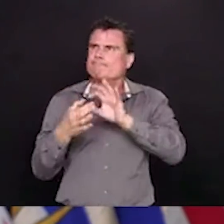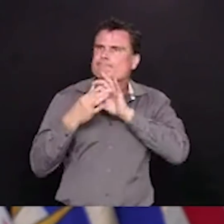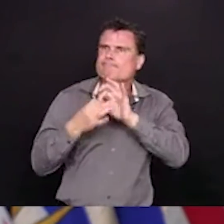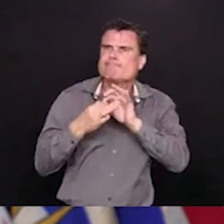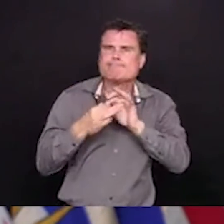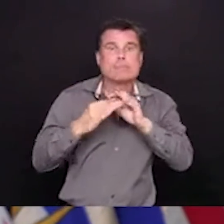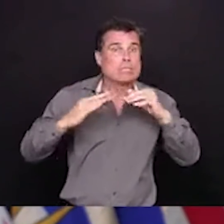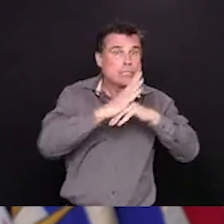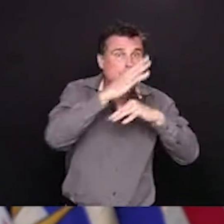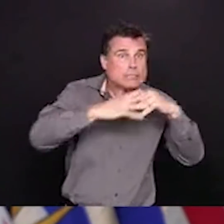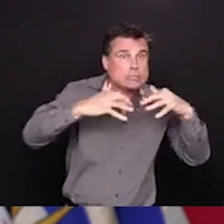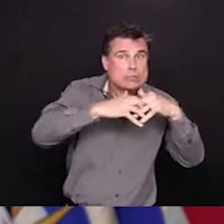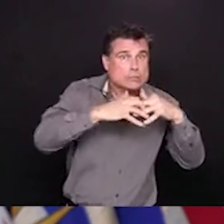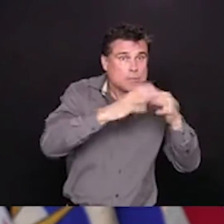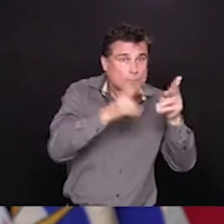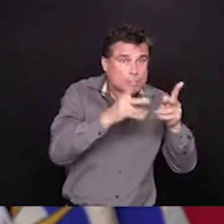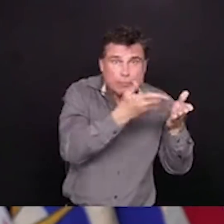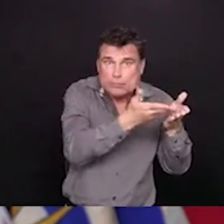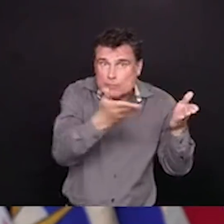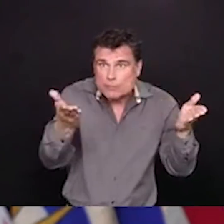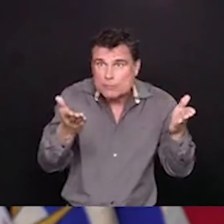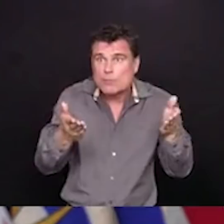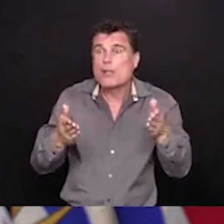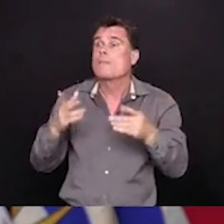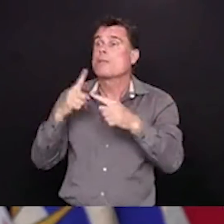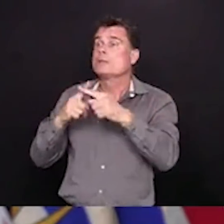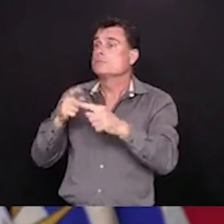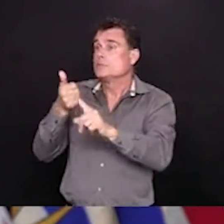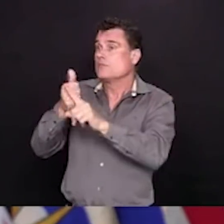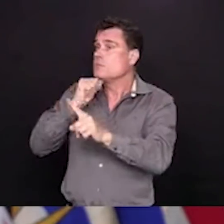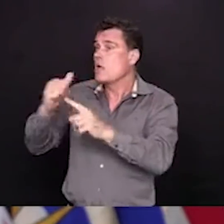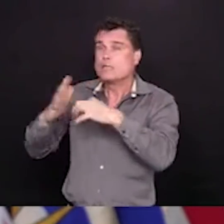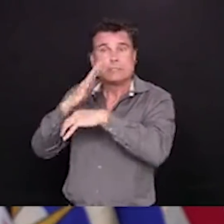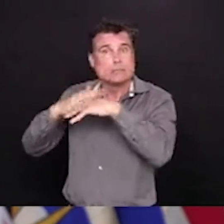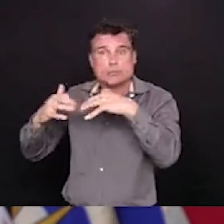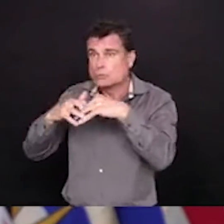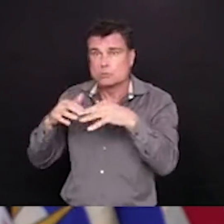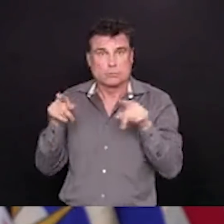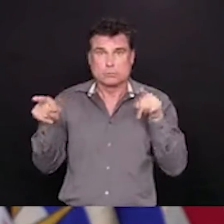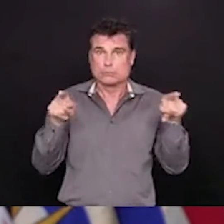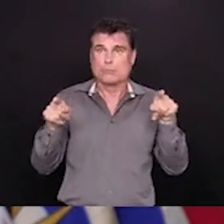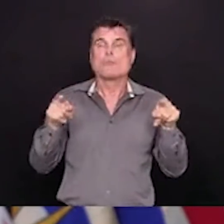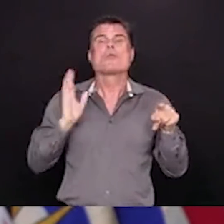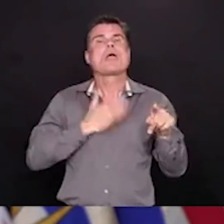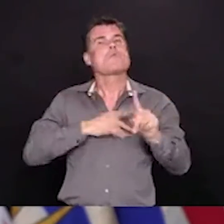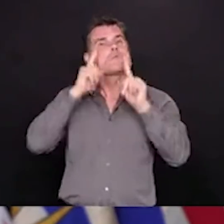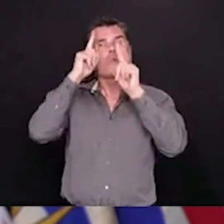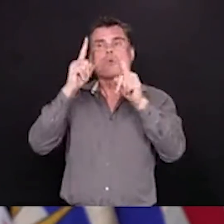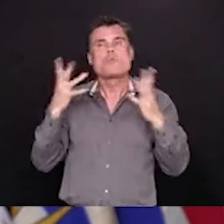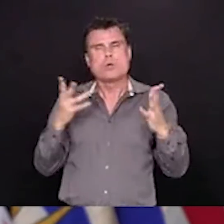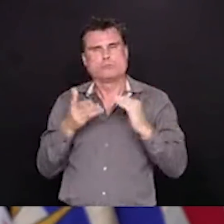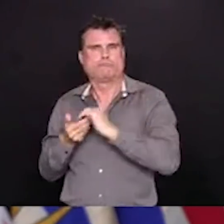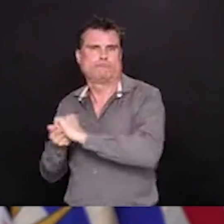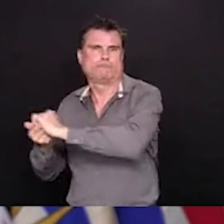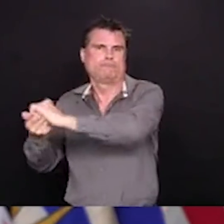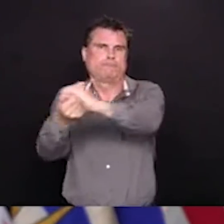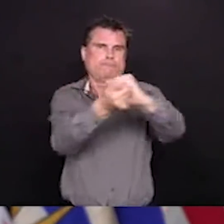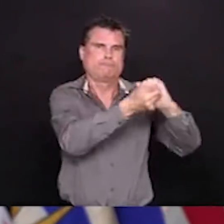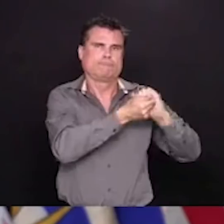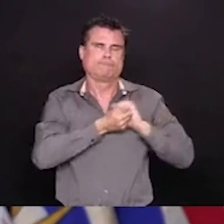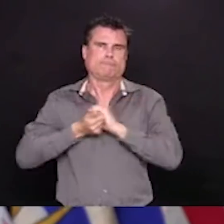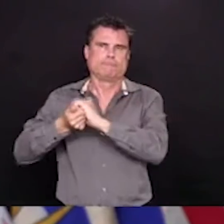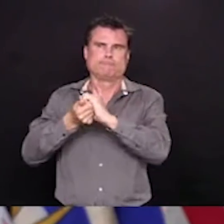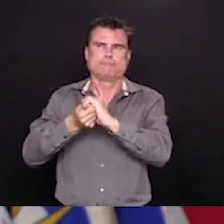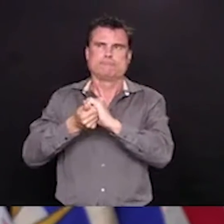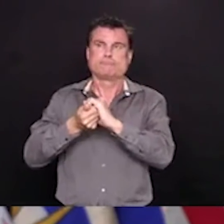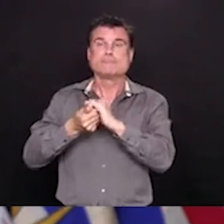have not had as much of the supports that we have had in other parts of our society here. And they